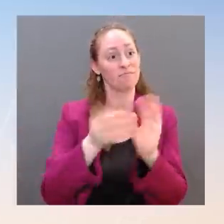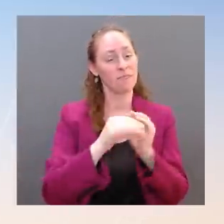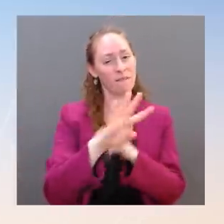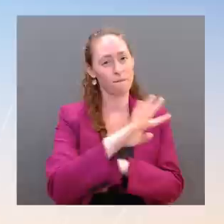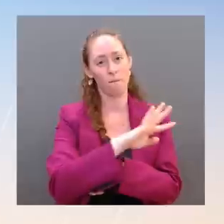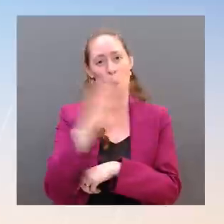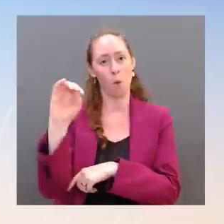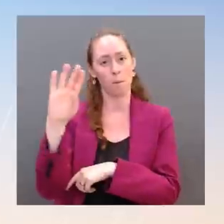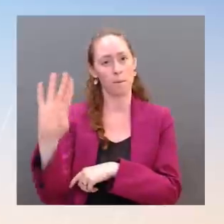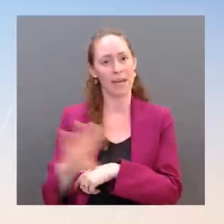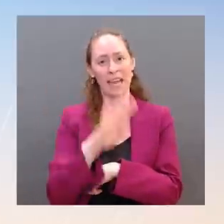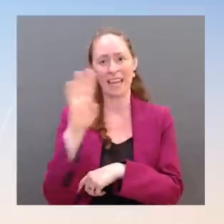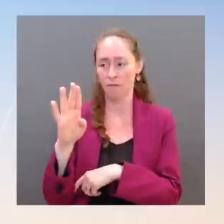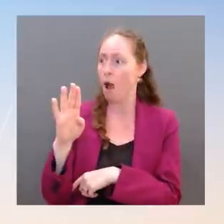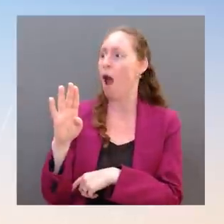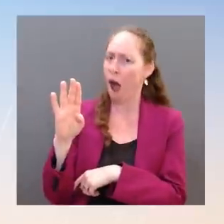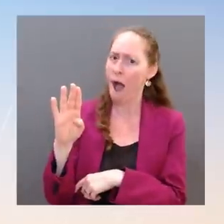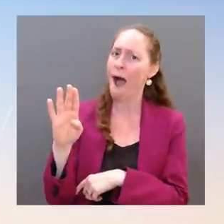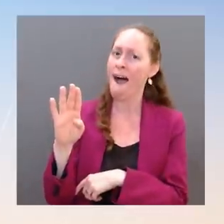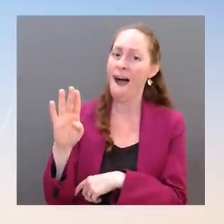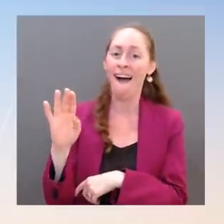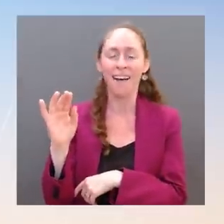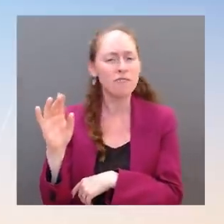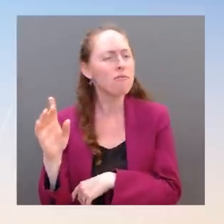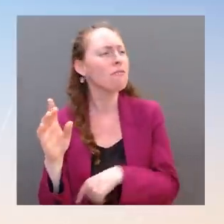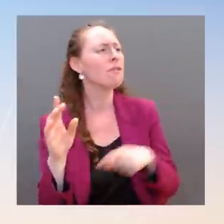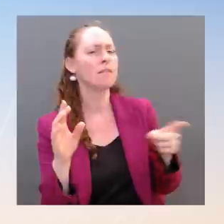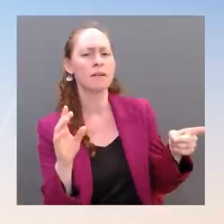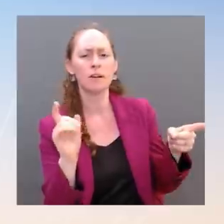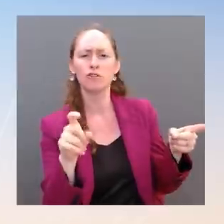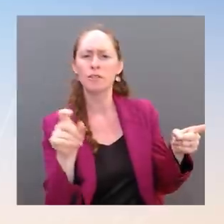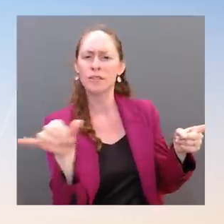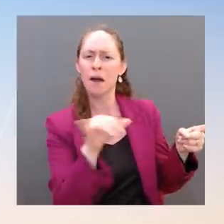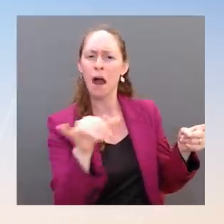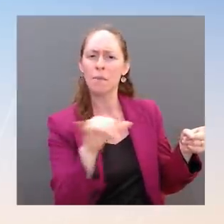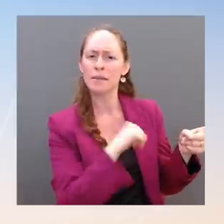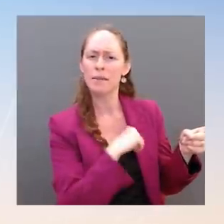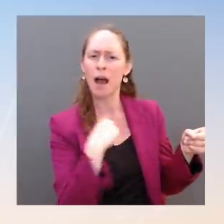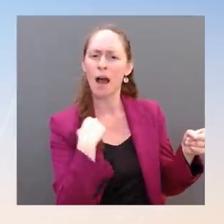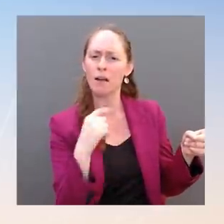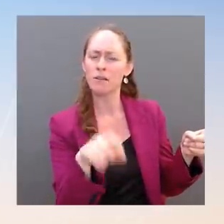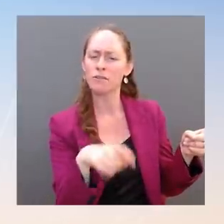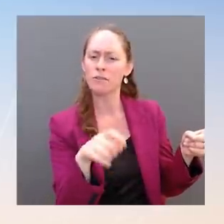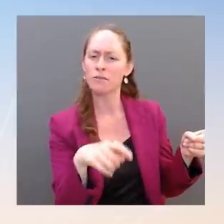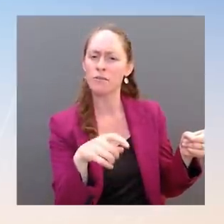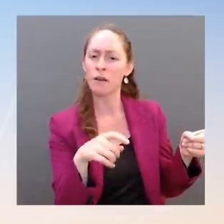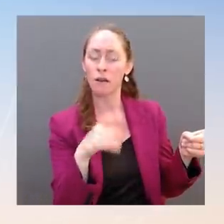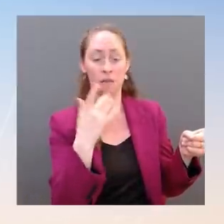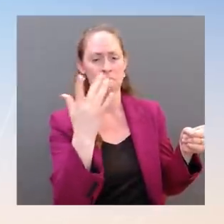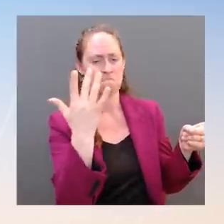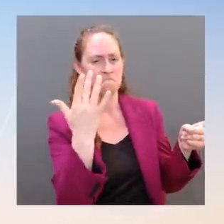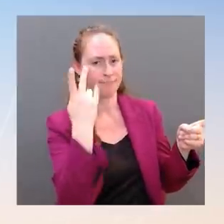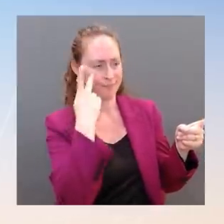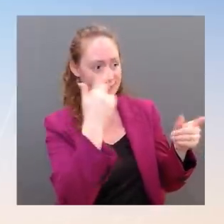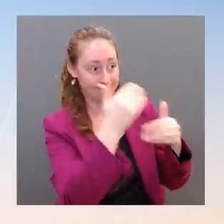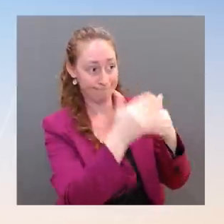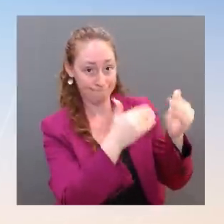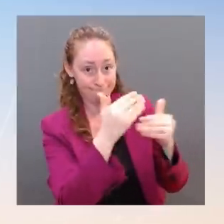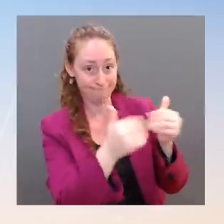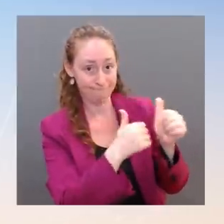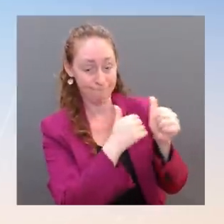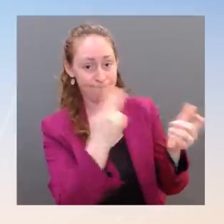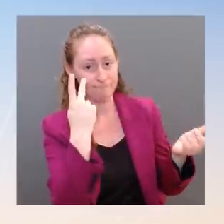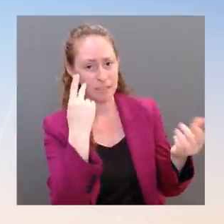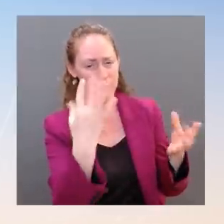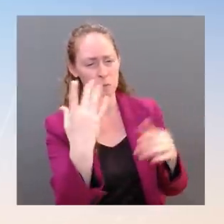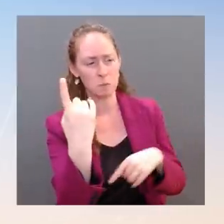vote in the Senate once the final procedural hurdles are cleared over the next 24 to 48 hours. So there